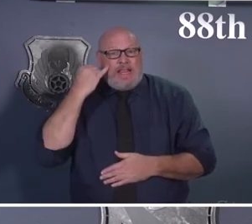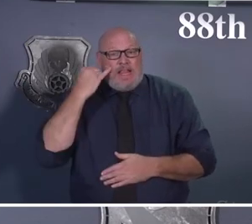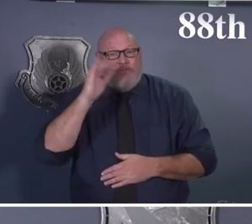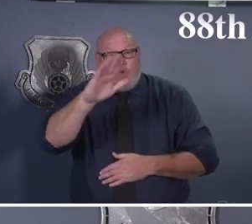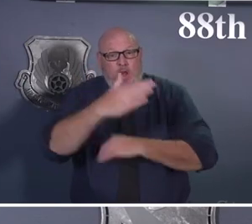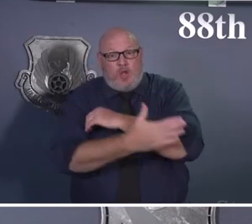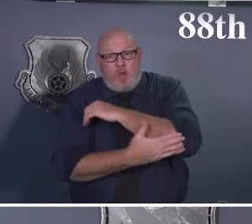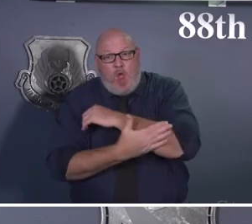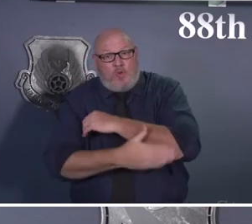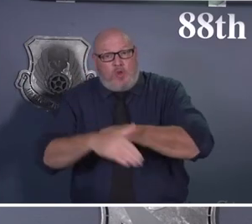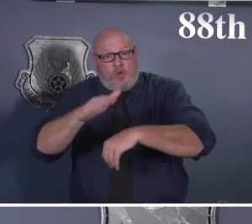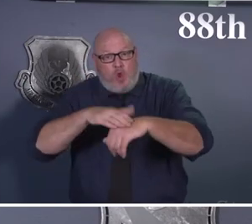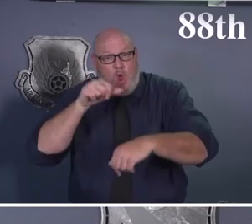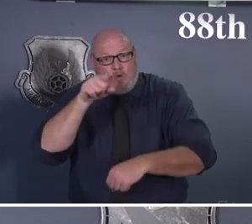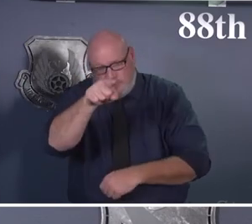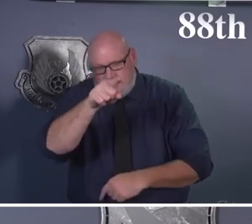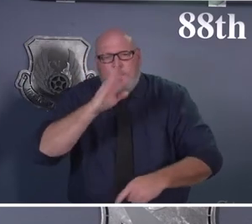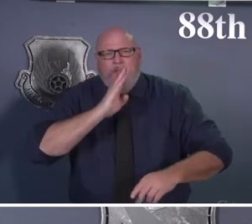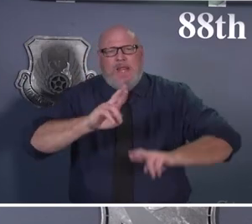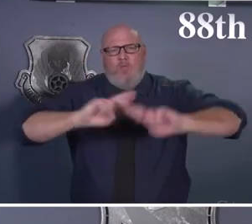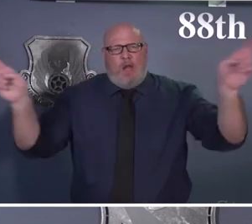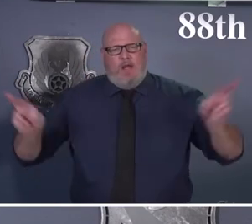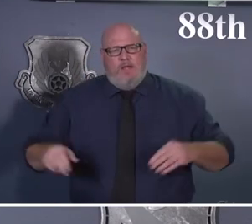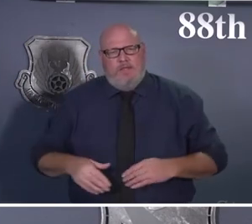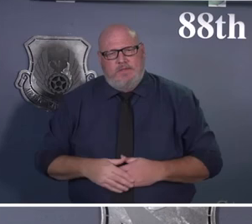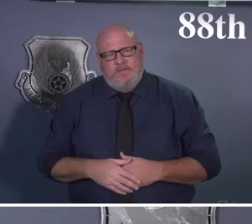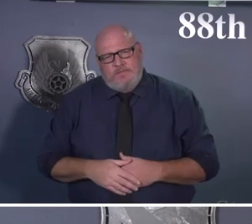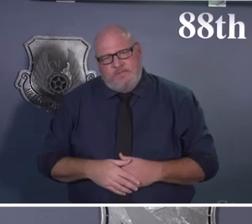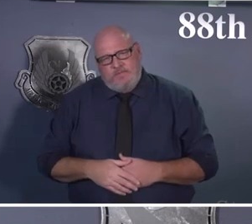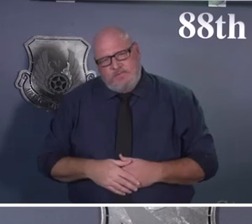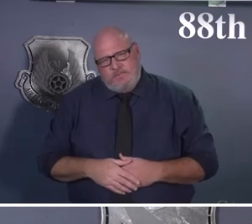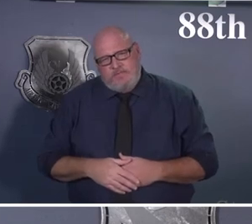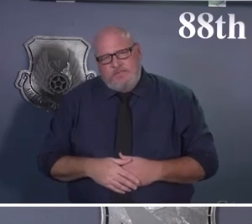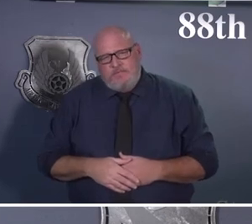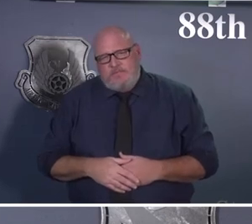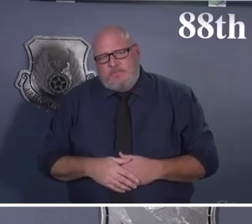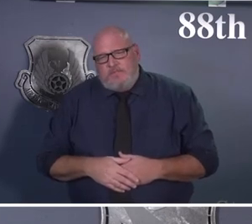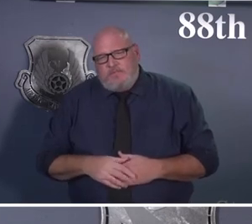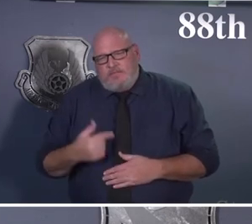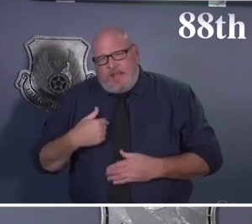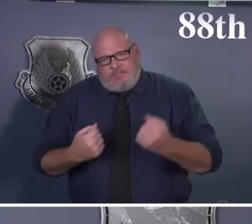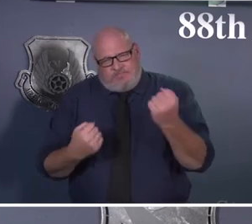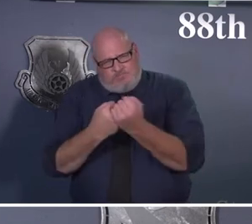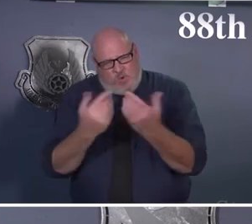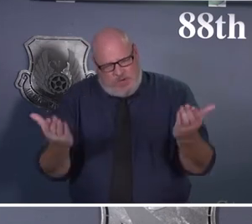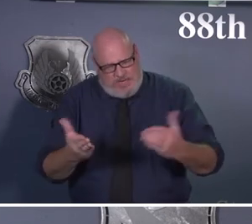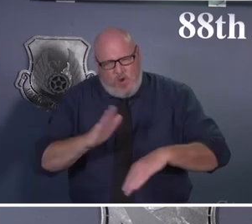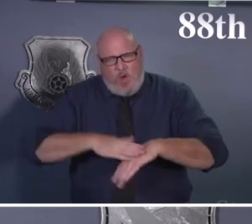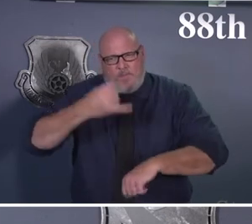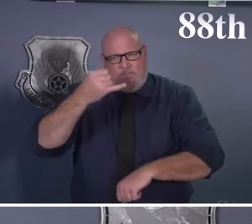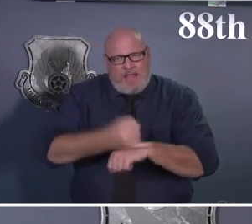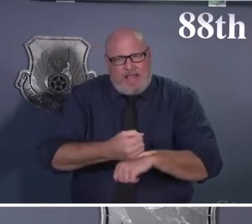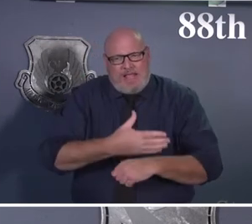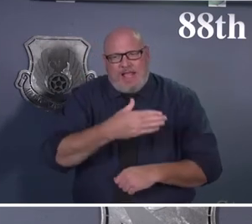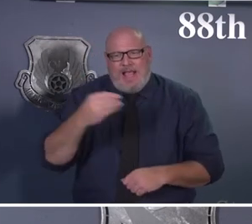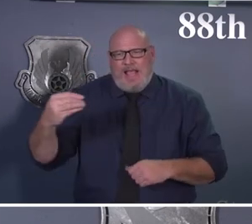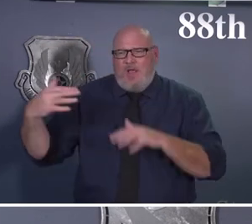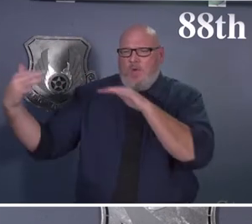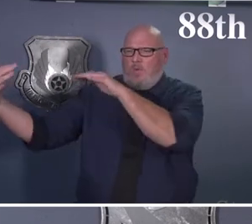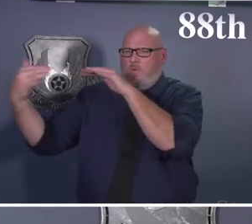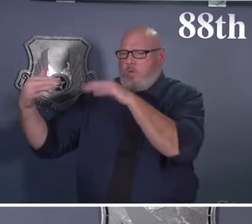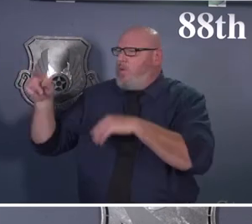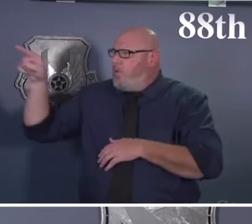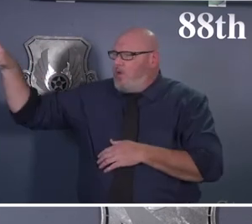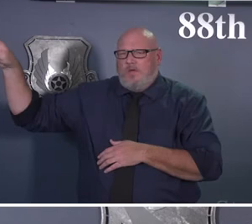We're running missions from this installation, and we're ready to support missions downrange, whatever that downrange looks like. And so I appreciate you sticking